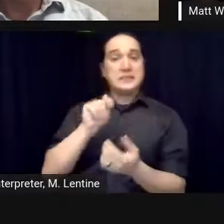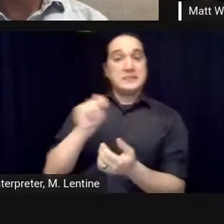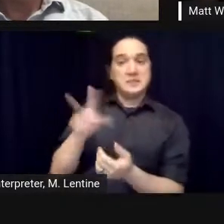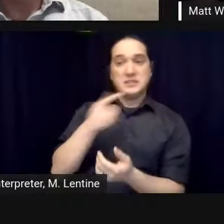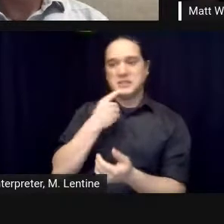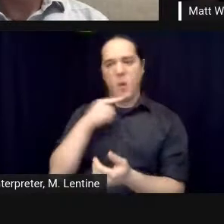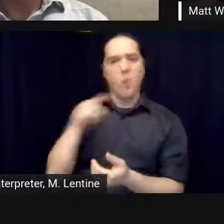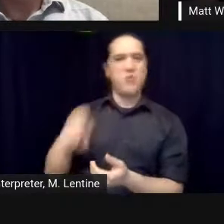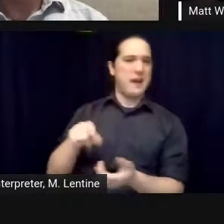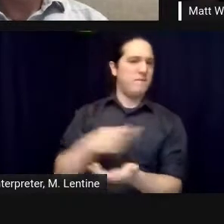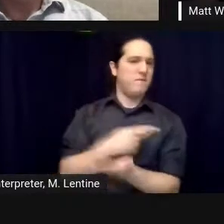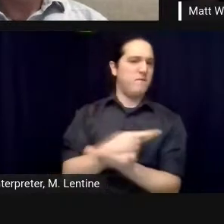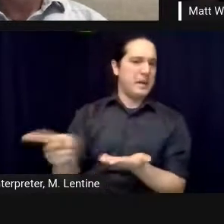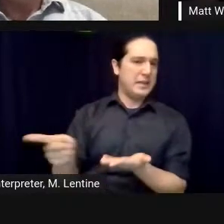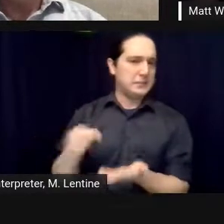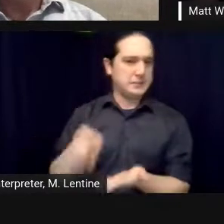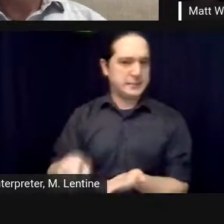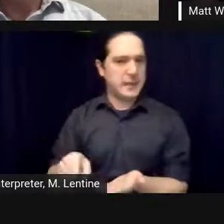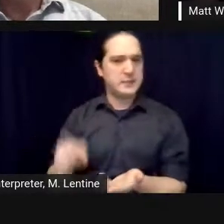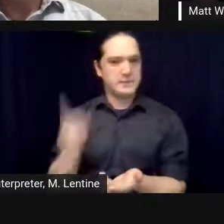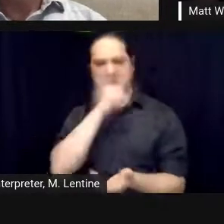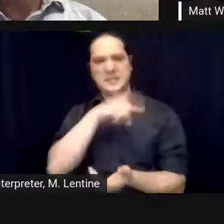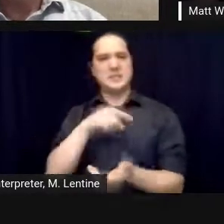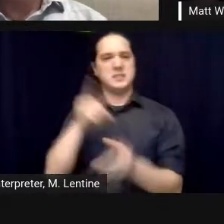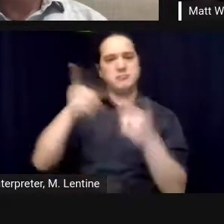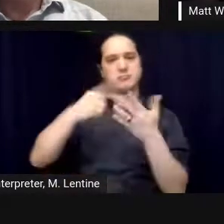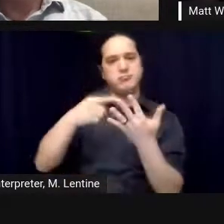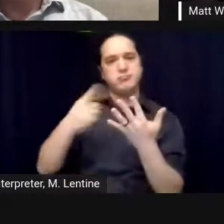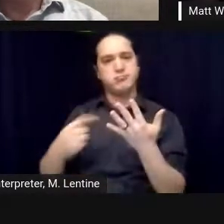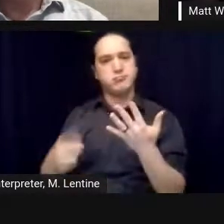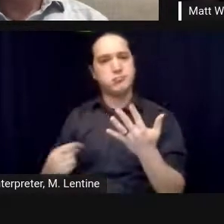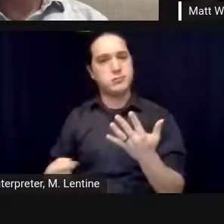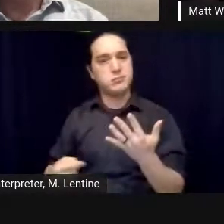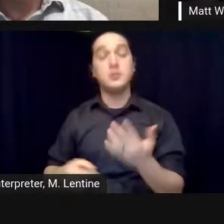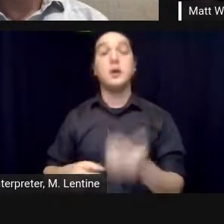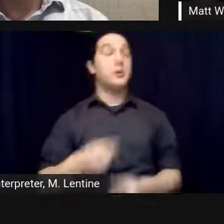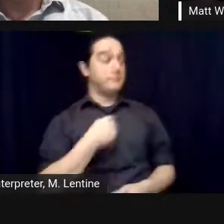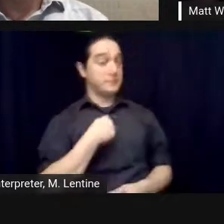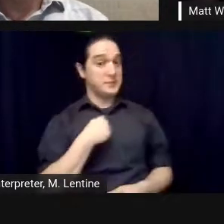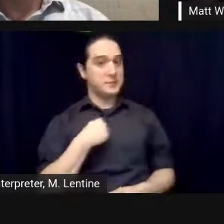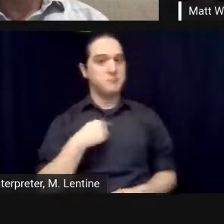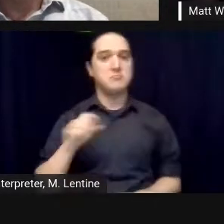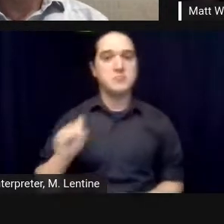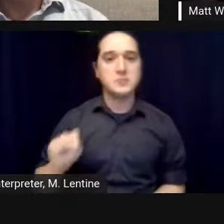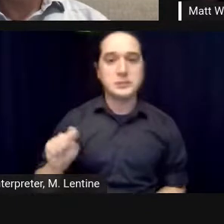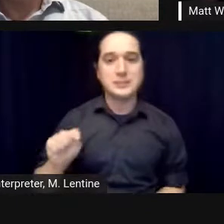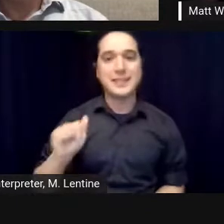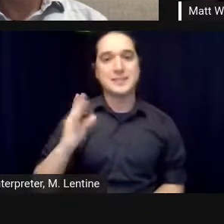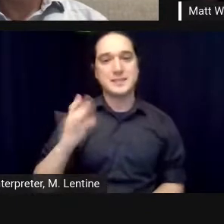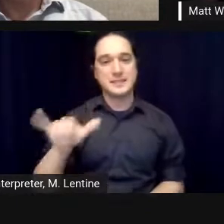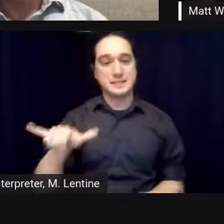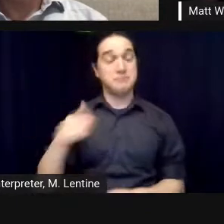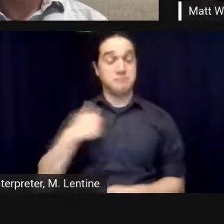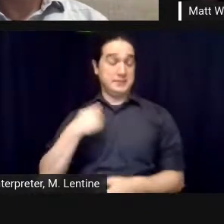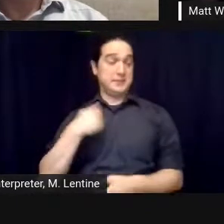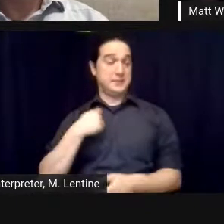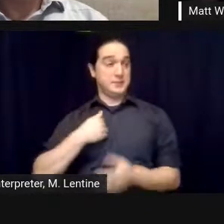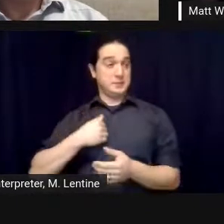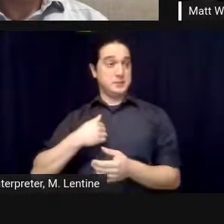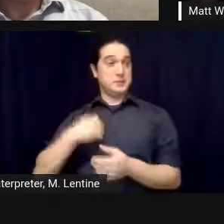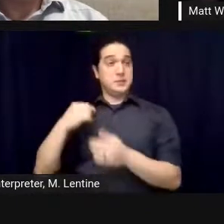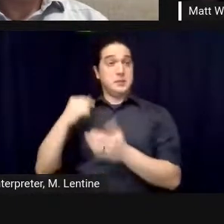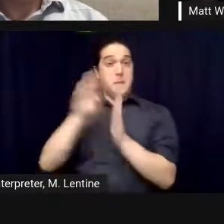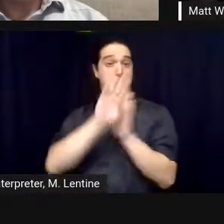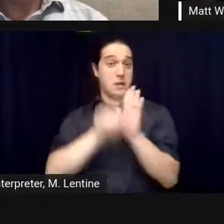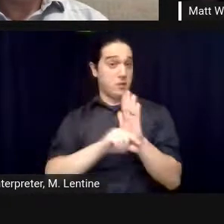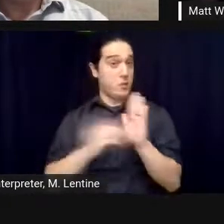were and i think for me i mean my background is before i was a filmmaker i worked for nbc news